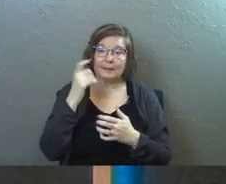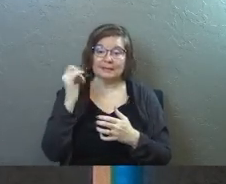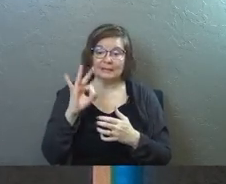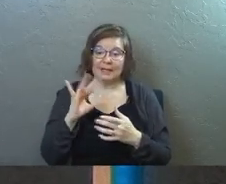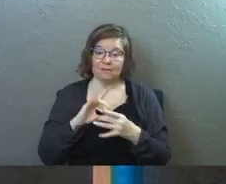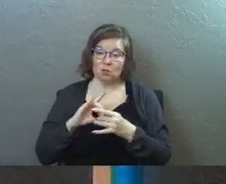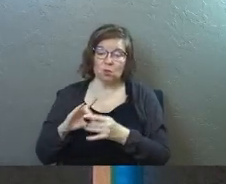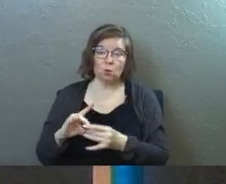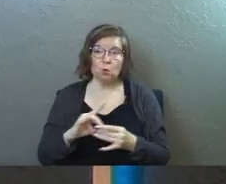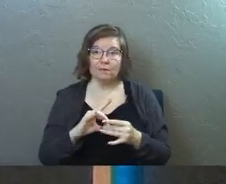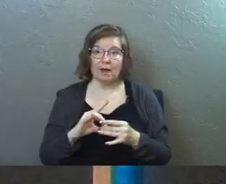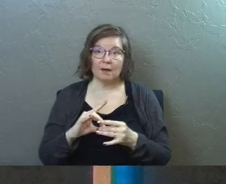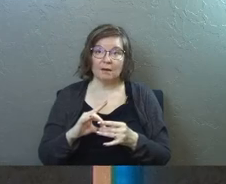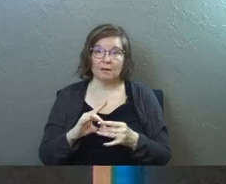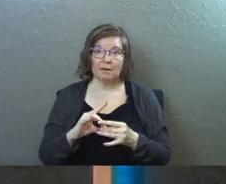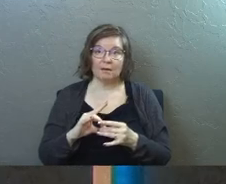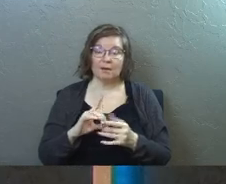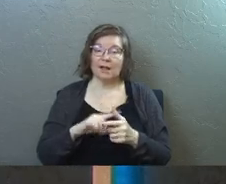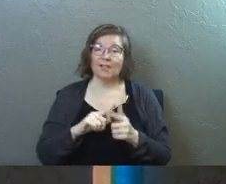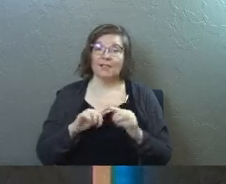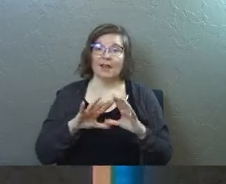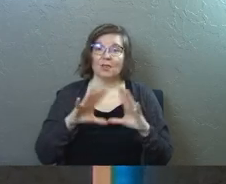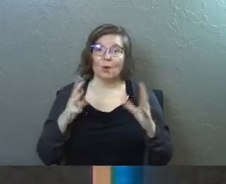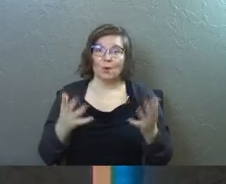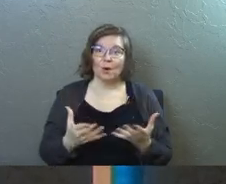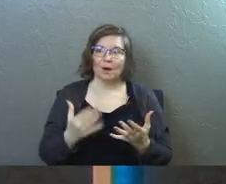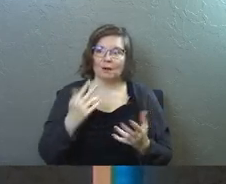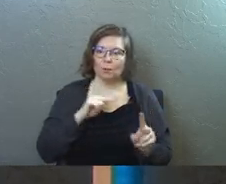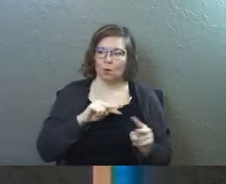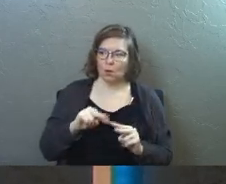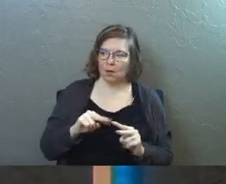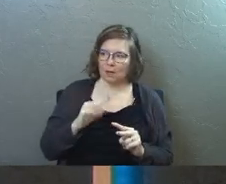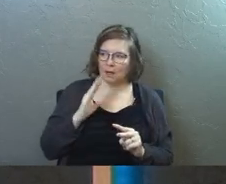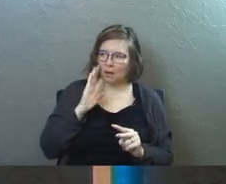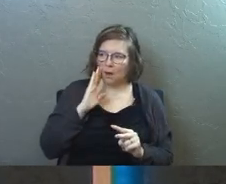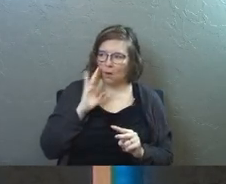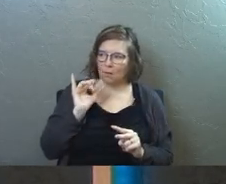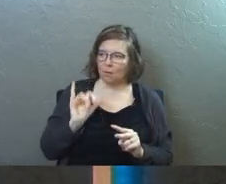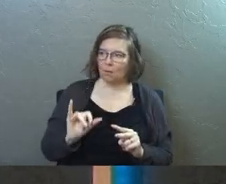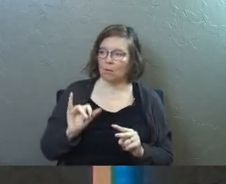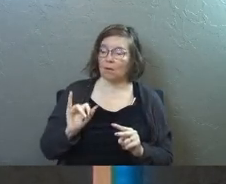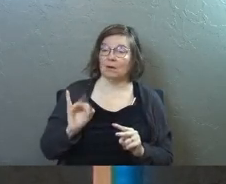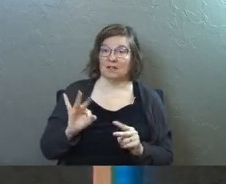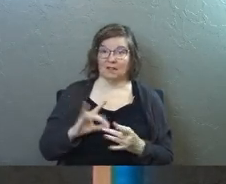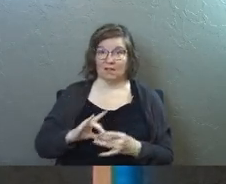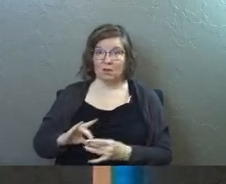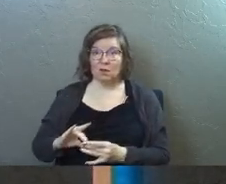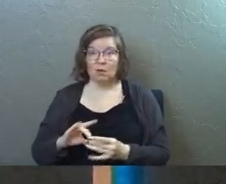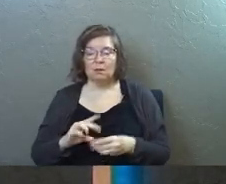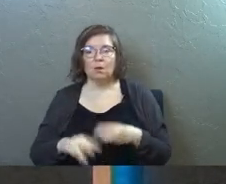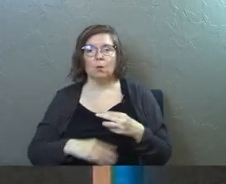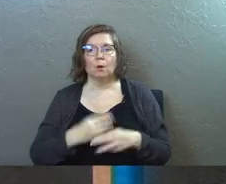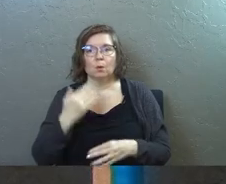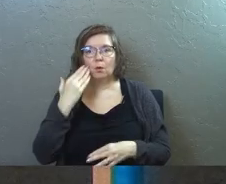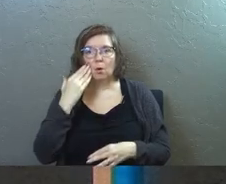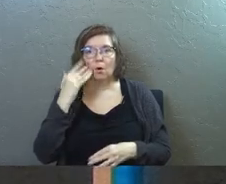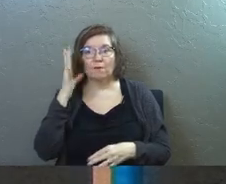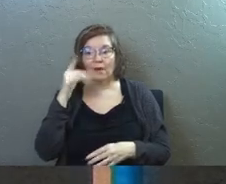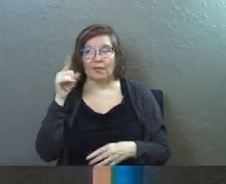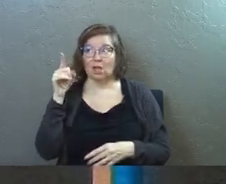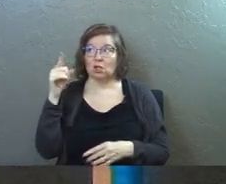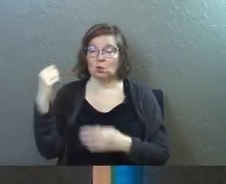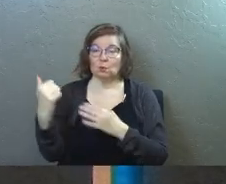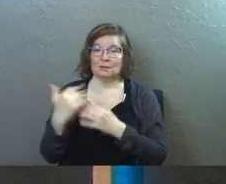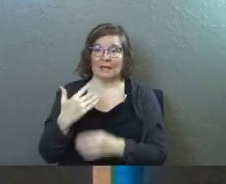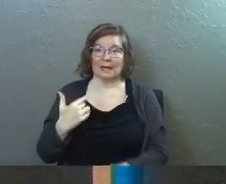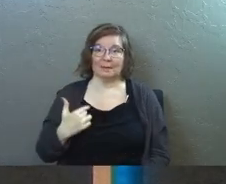if they'll be unified then the world will know. If they're unified then the world will know Father that